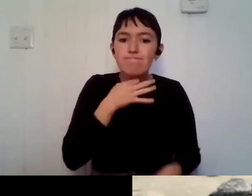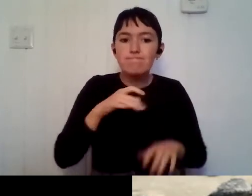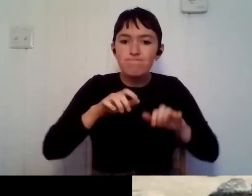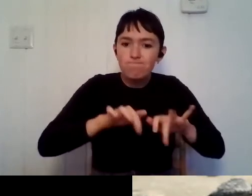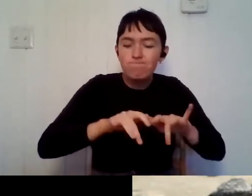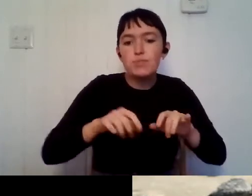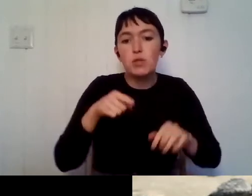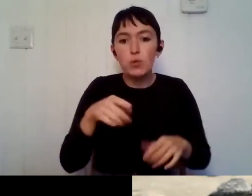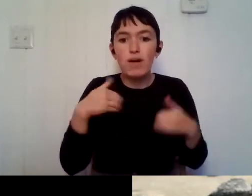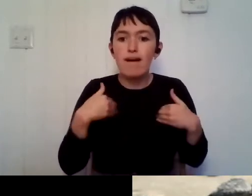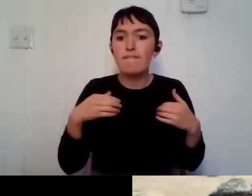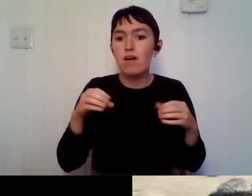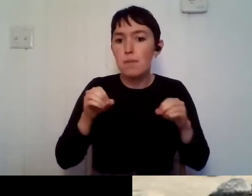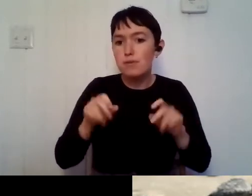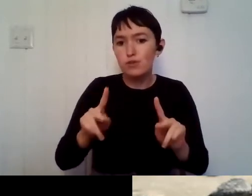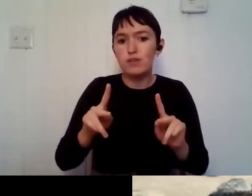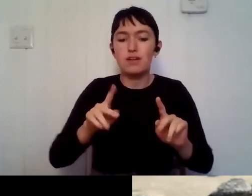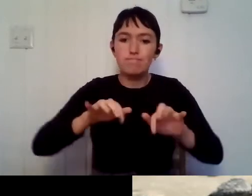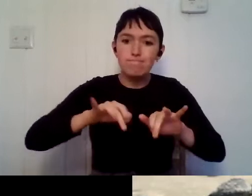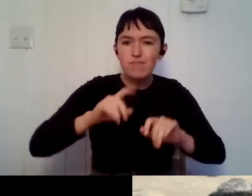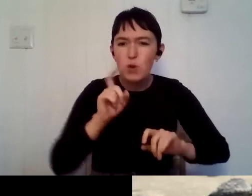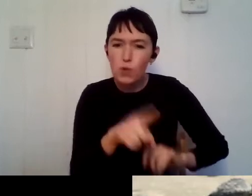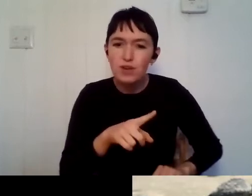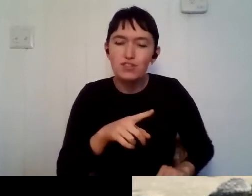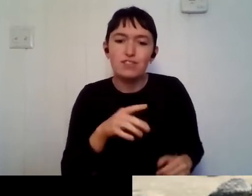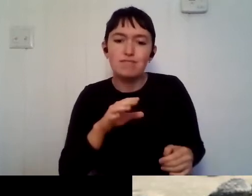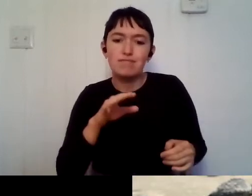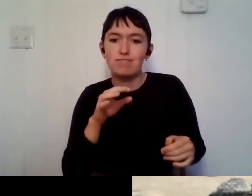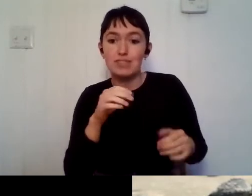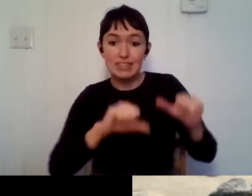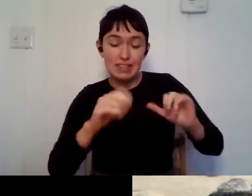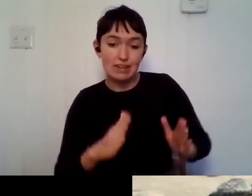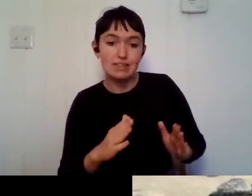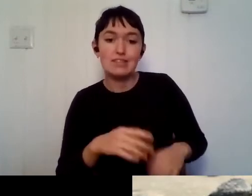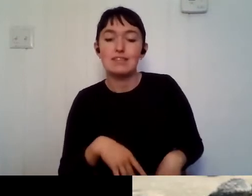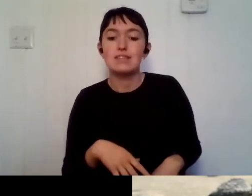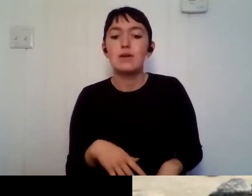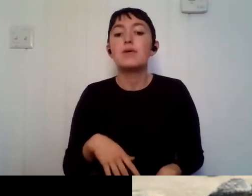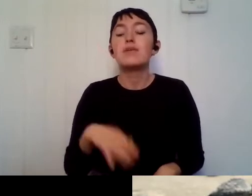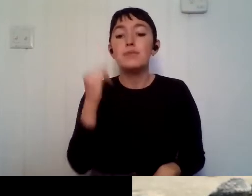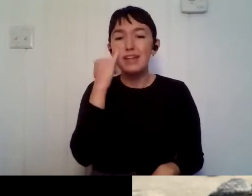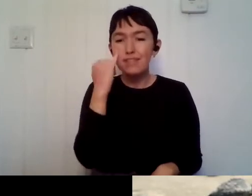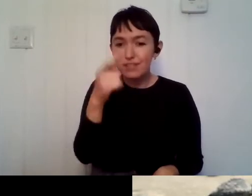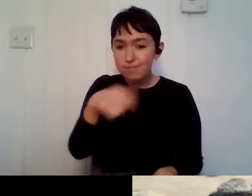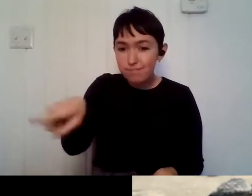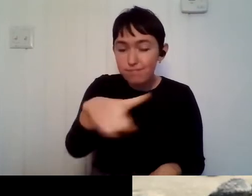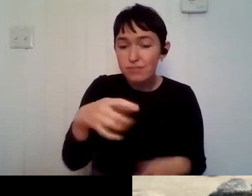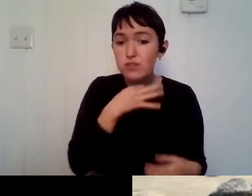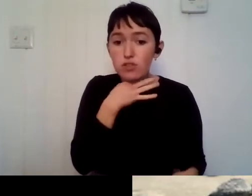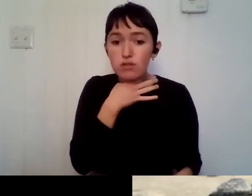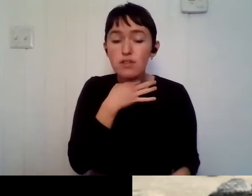a scientist, to get your questions answered. So if you have a question, Al, as Al introduces himself and starts talking,